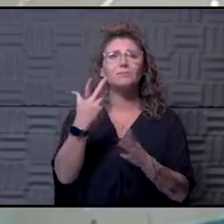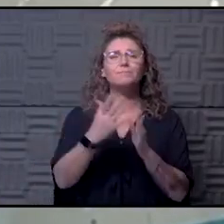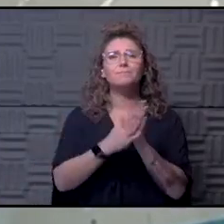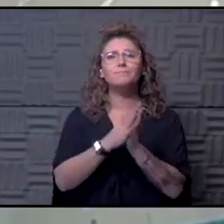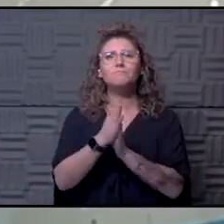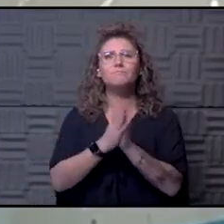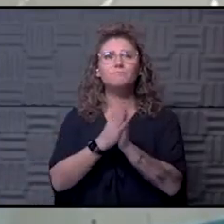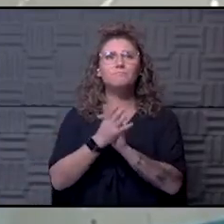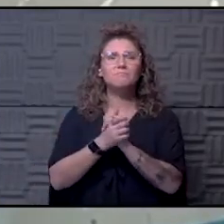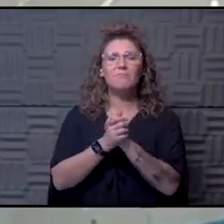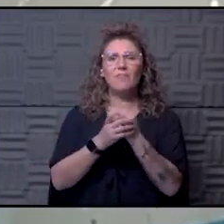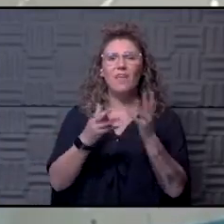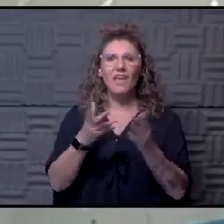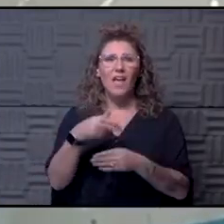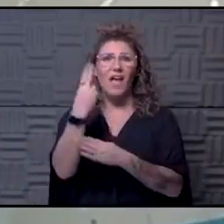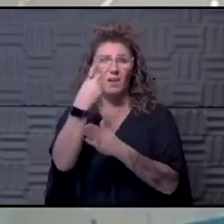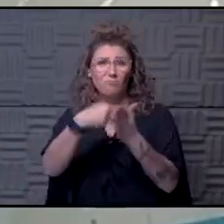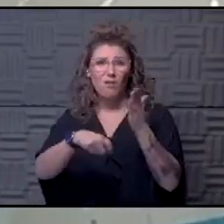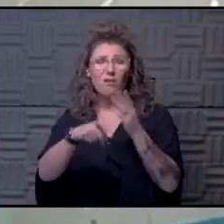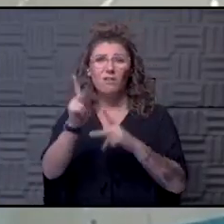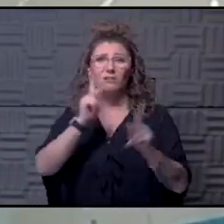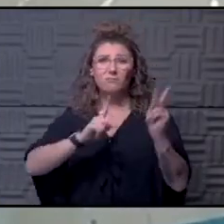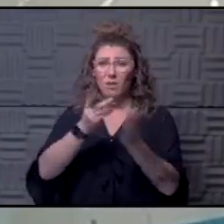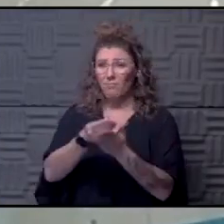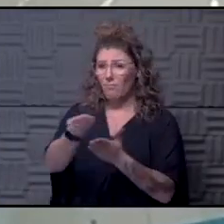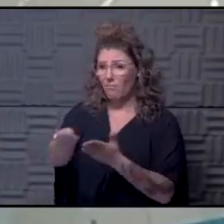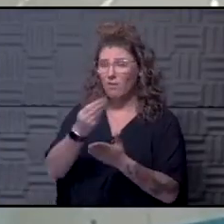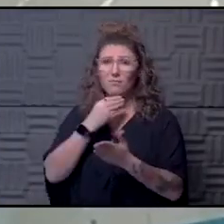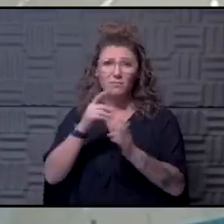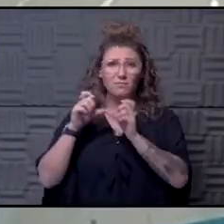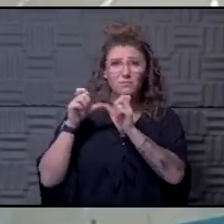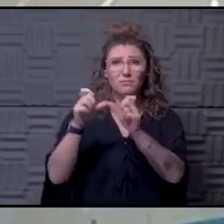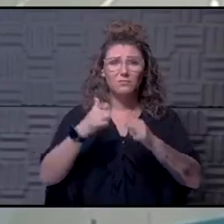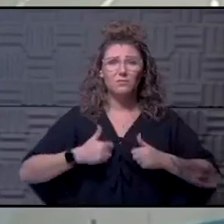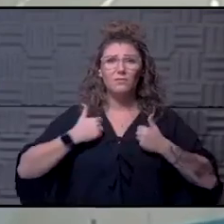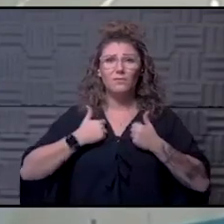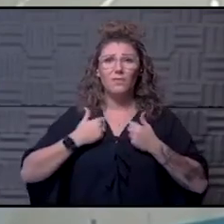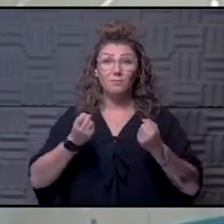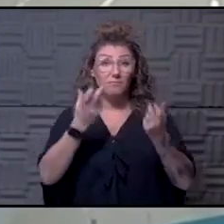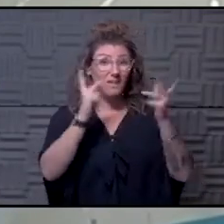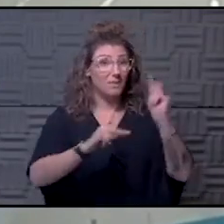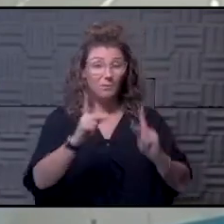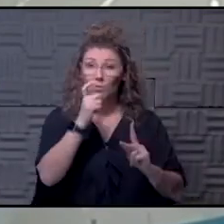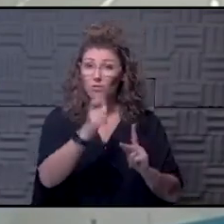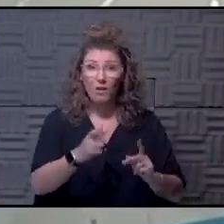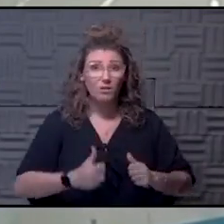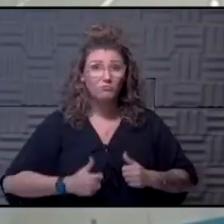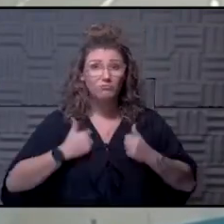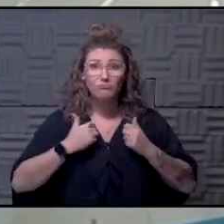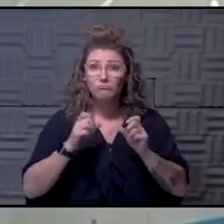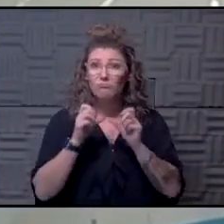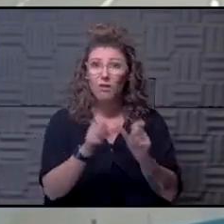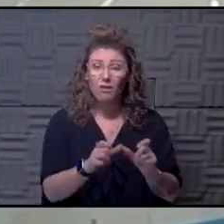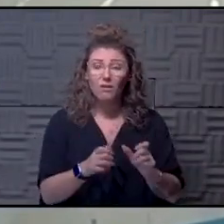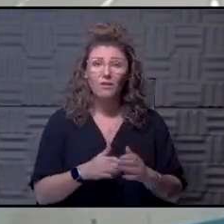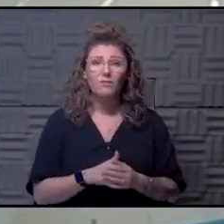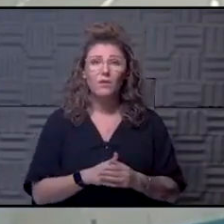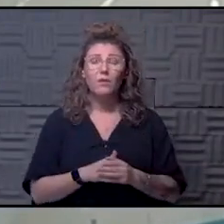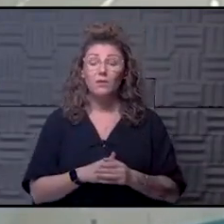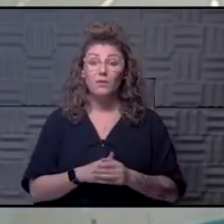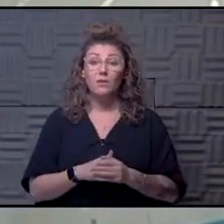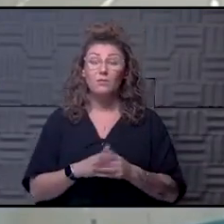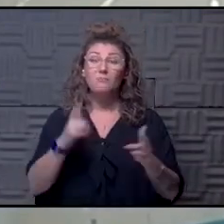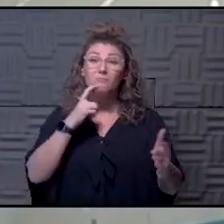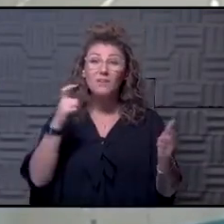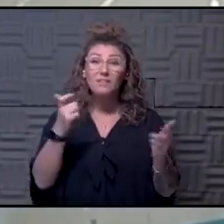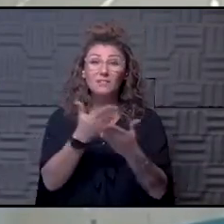people paid for us to survive and a lot of people that didn't survive. And I think the greatest thing we can